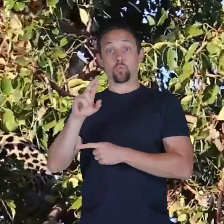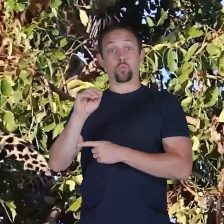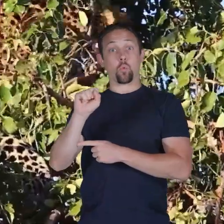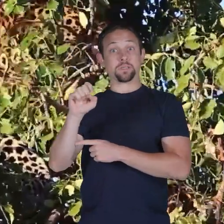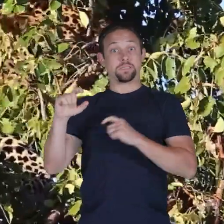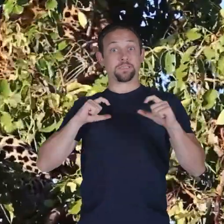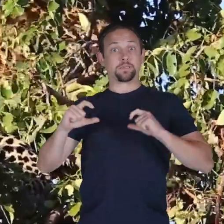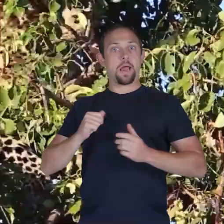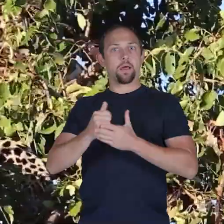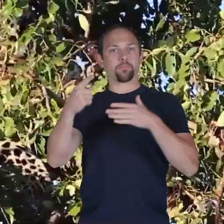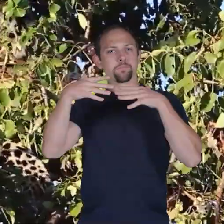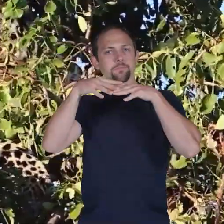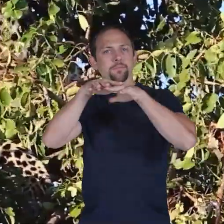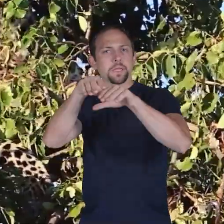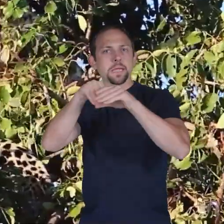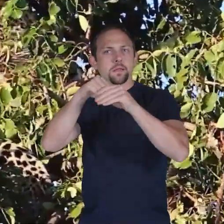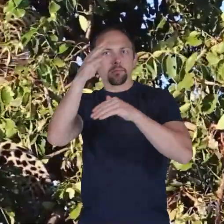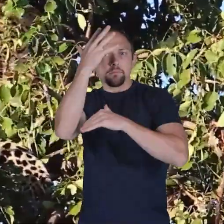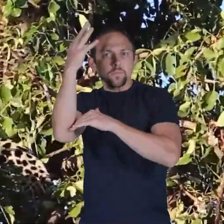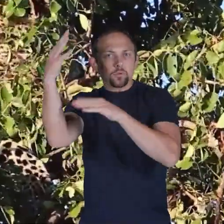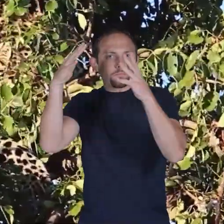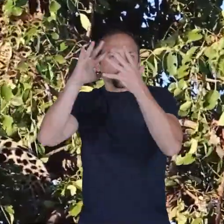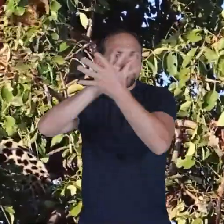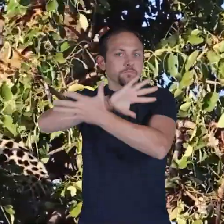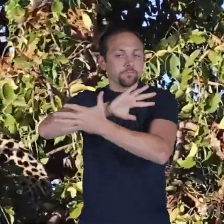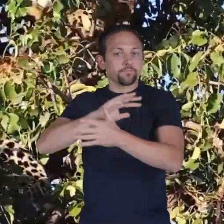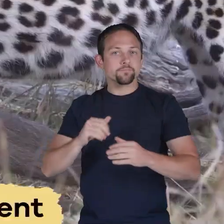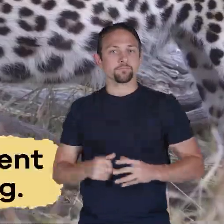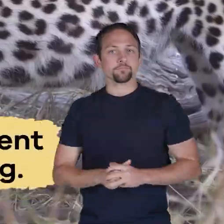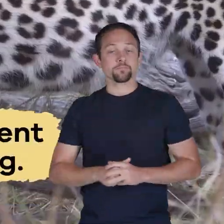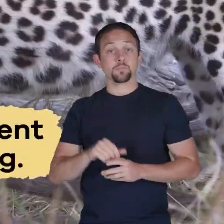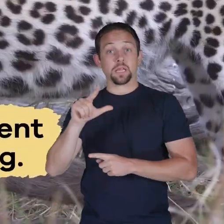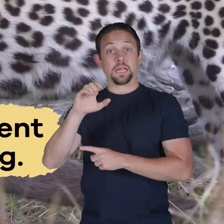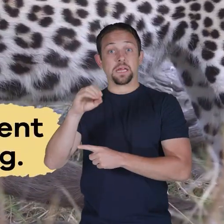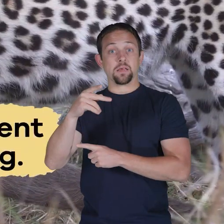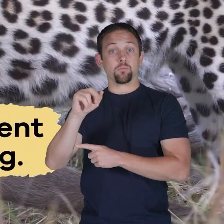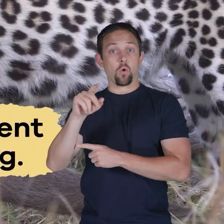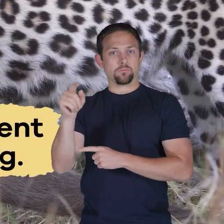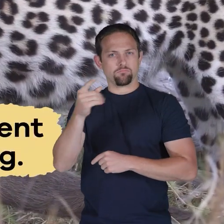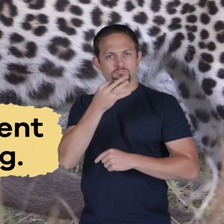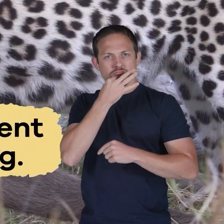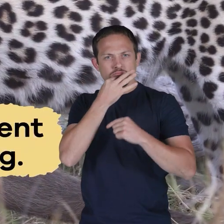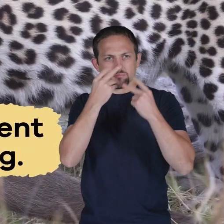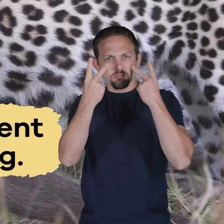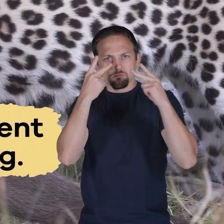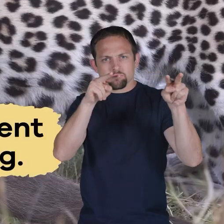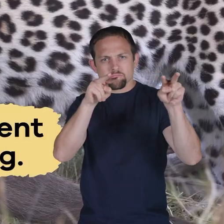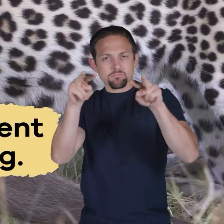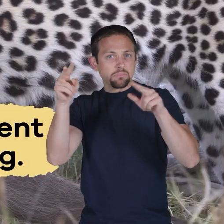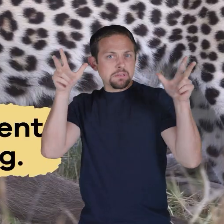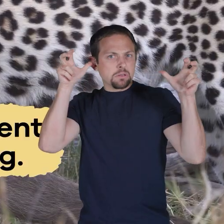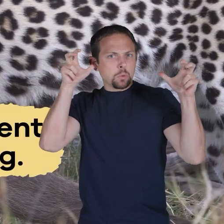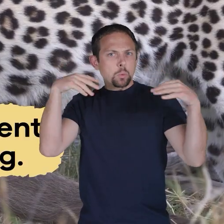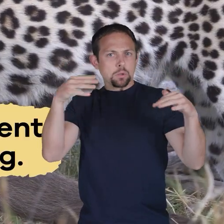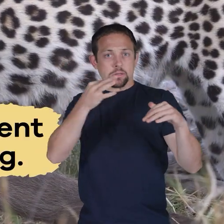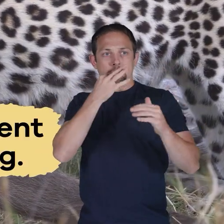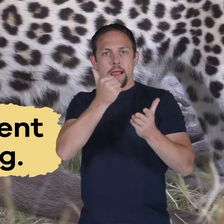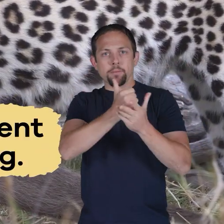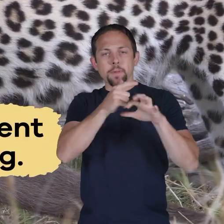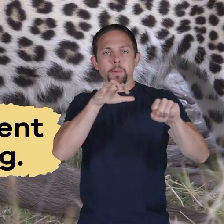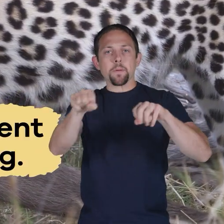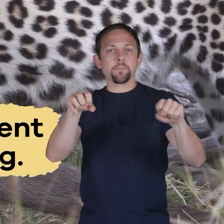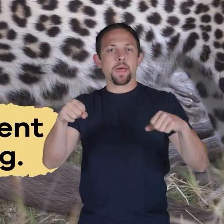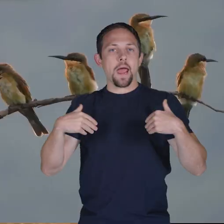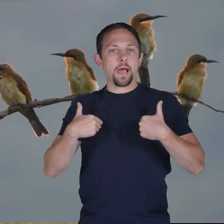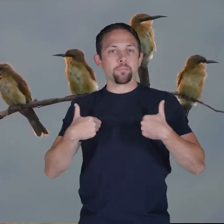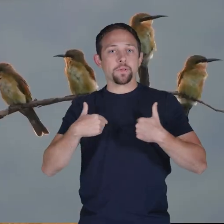rosettes help them blend into their surroundings leopards have excellent eyesight and hearing to help them catch